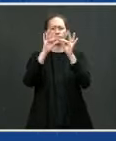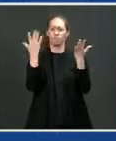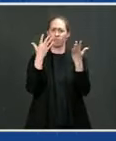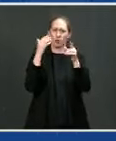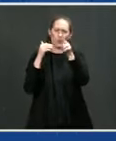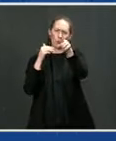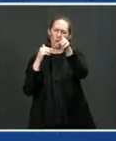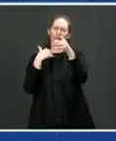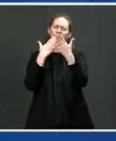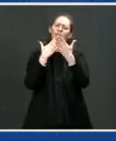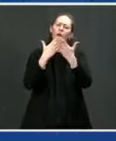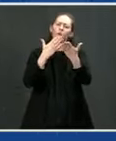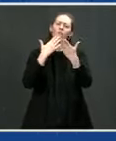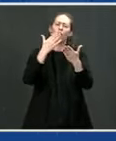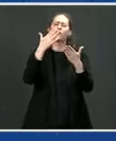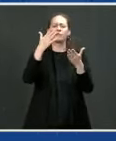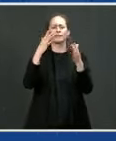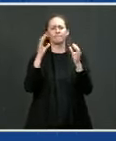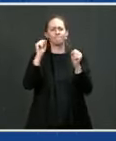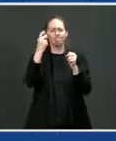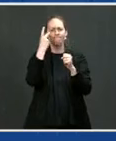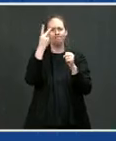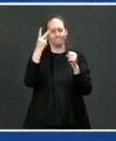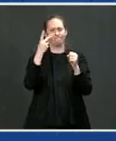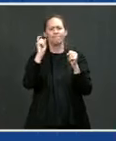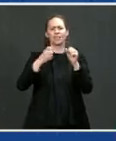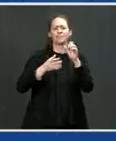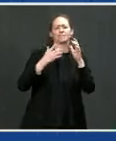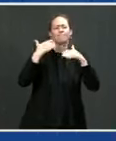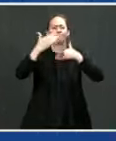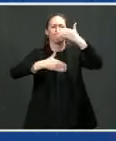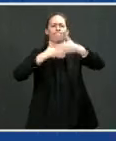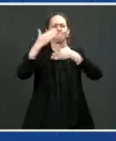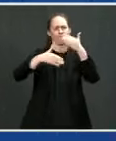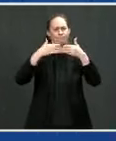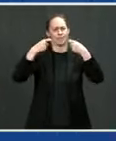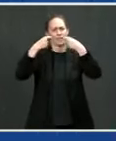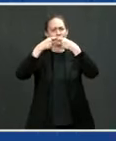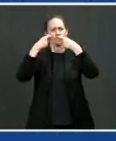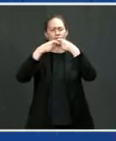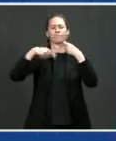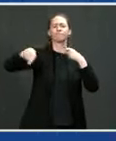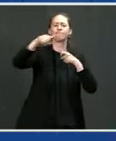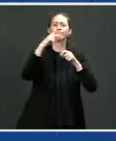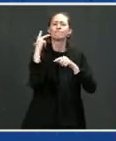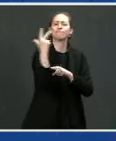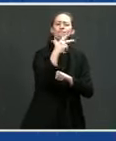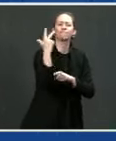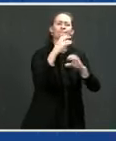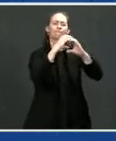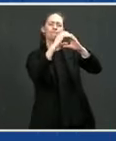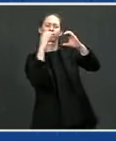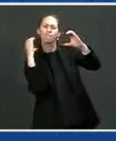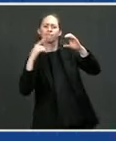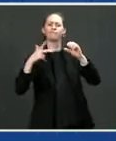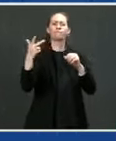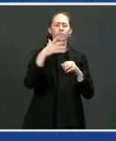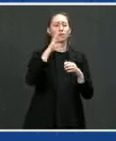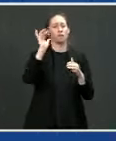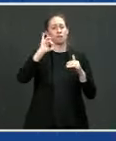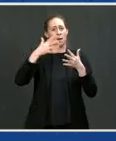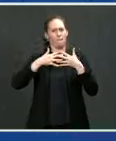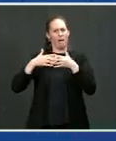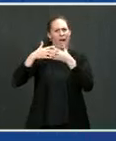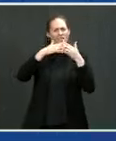electrifying commercial vehicles and your commitment to the development of American technology to do so and the commitment to